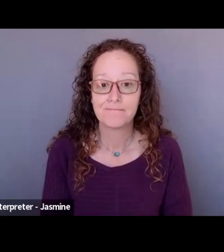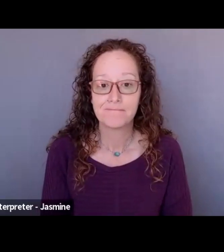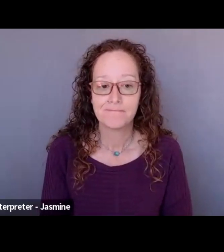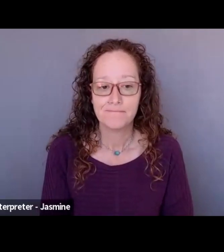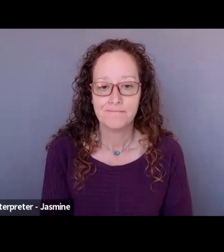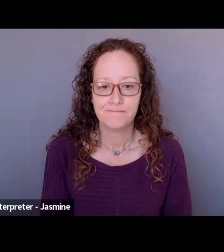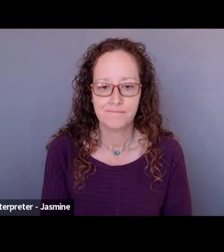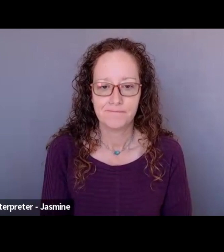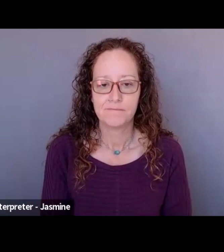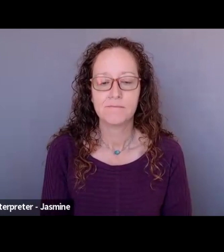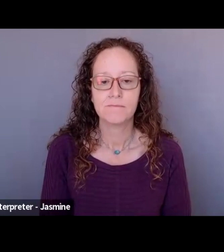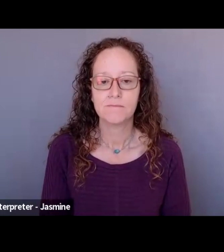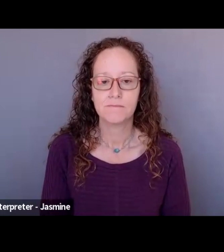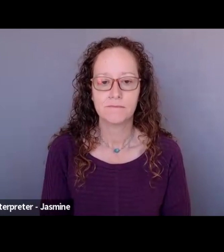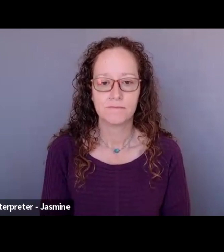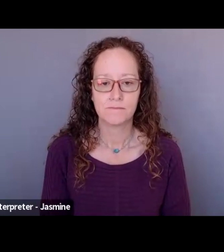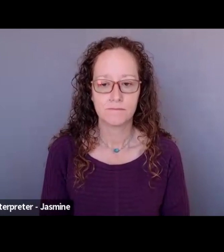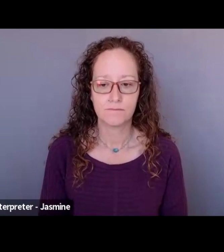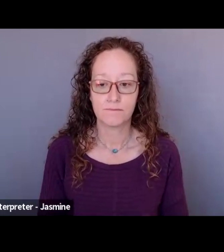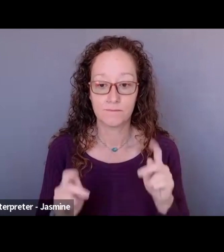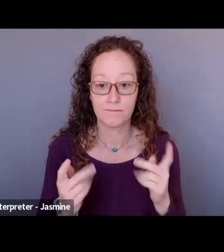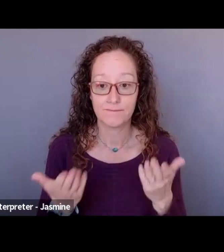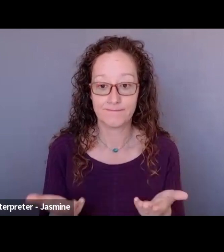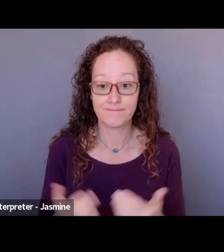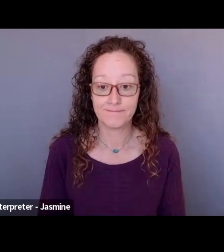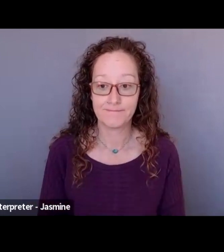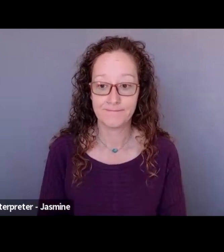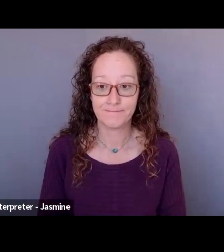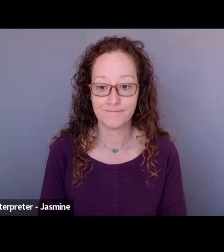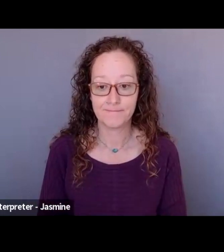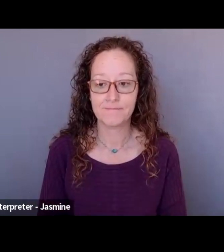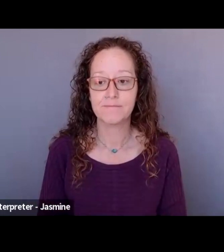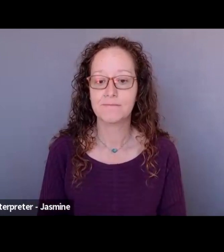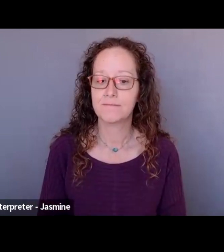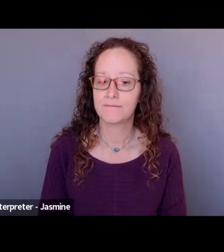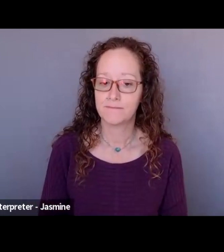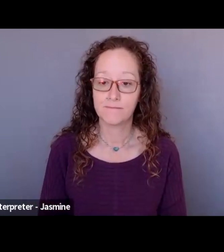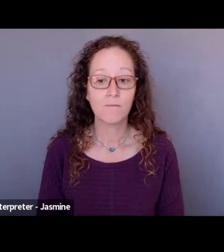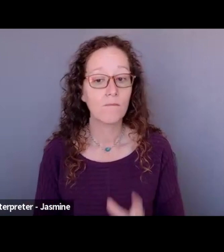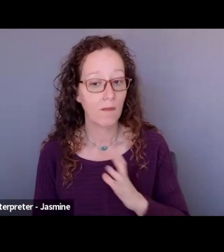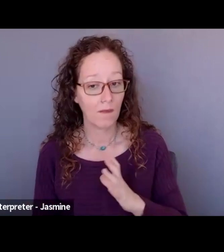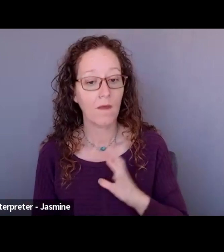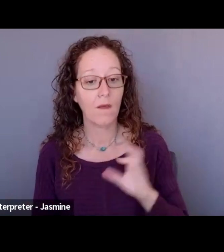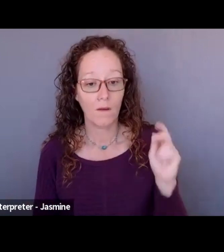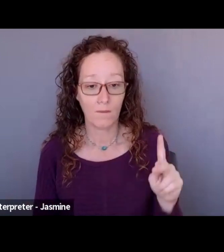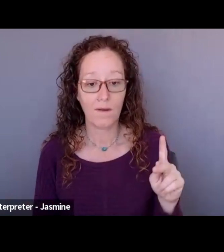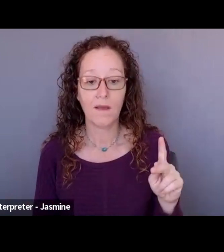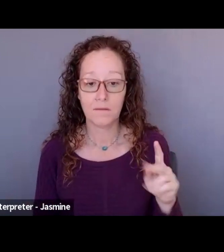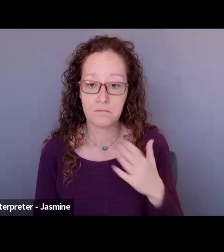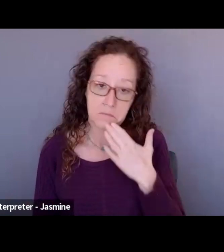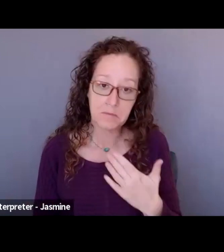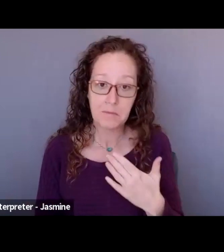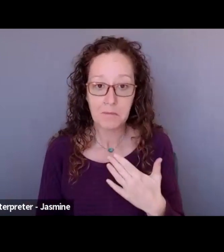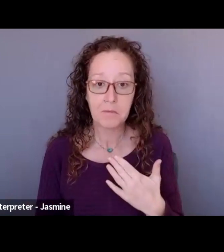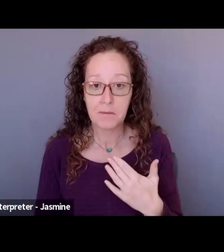All right, here we go. All right. Okay. That's pretty good. So